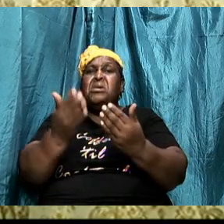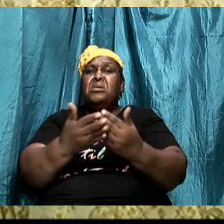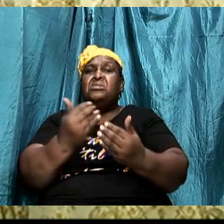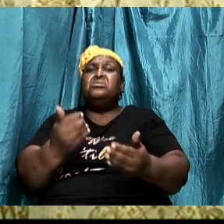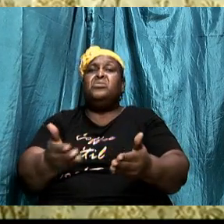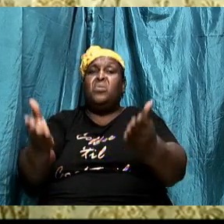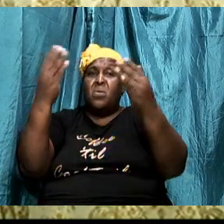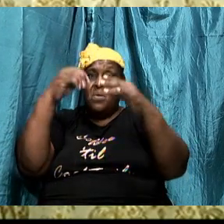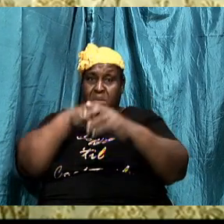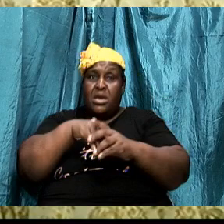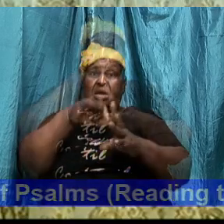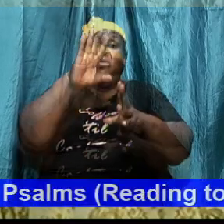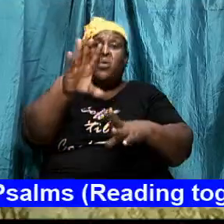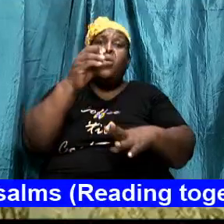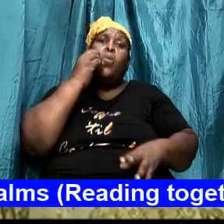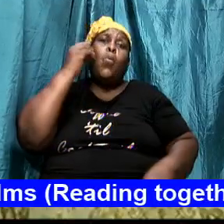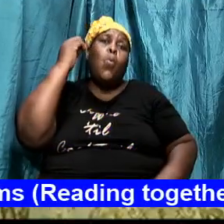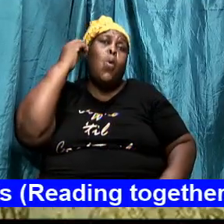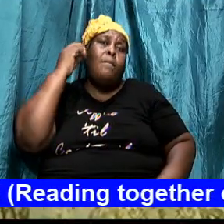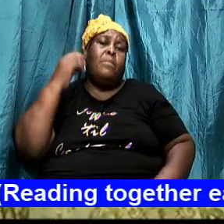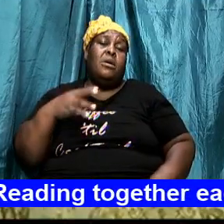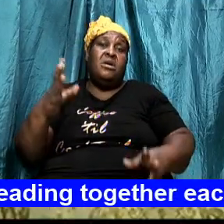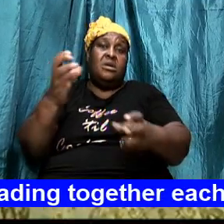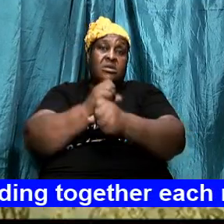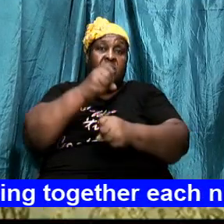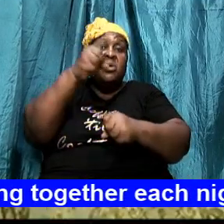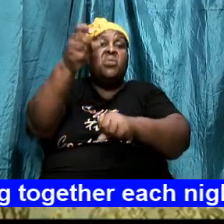take you hostage you might think that